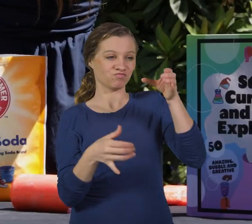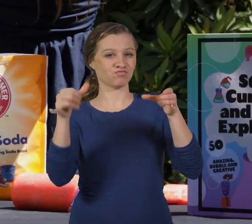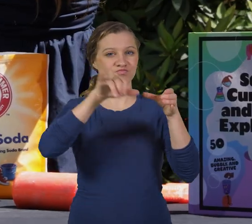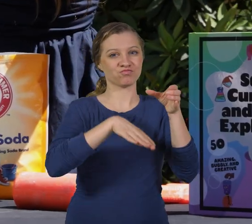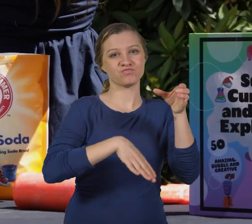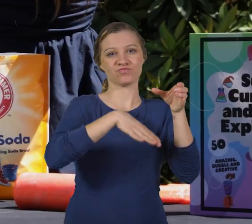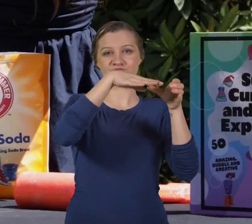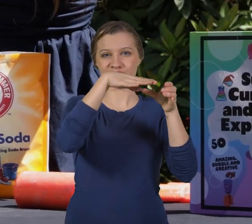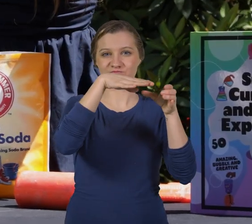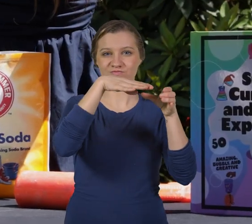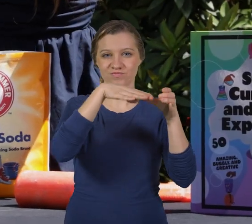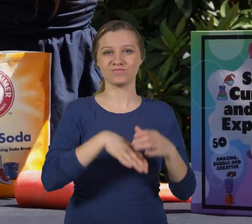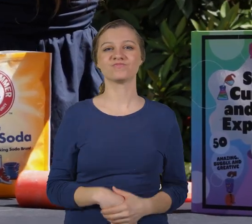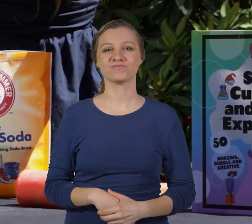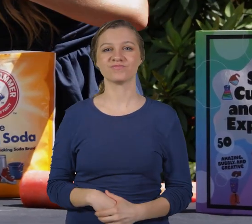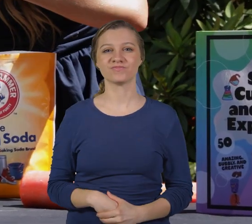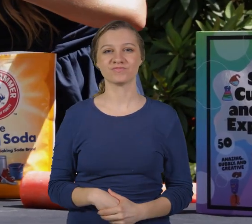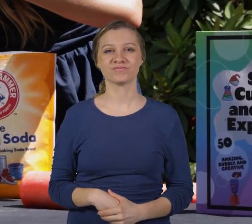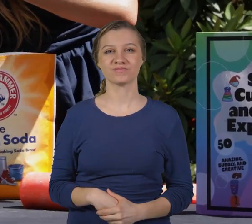vinegar to a plastic cup.